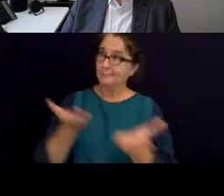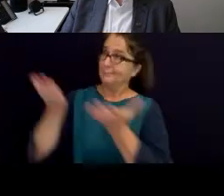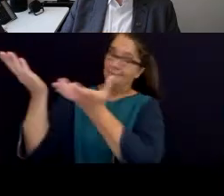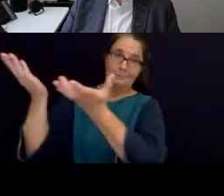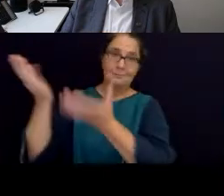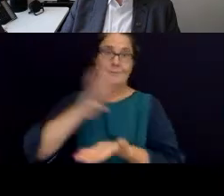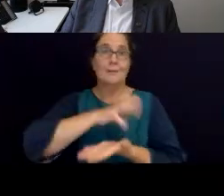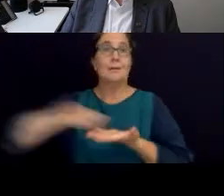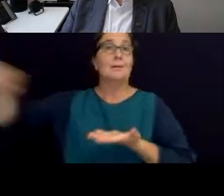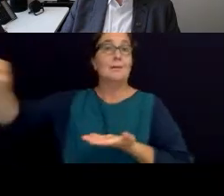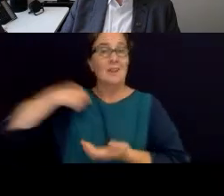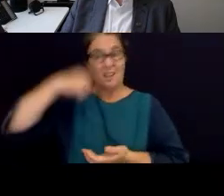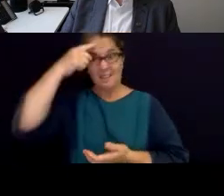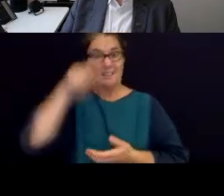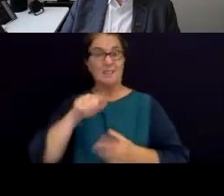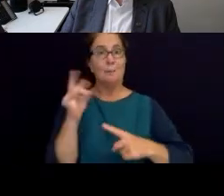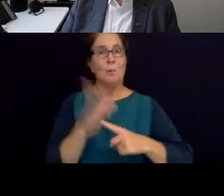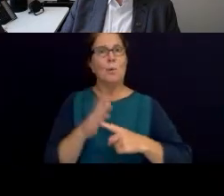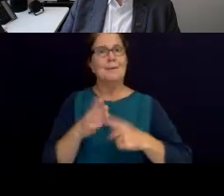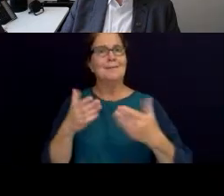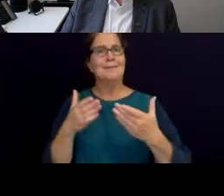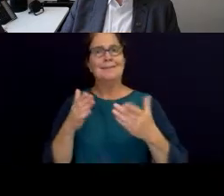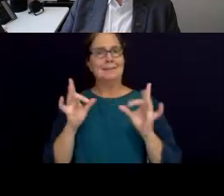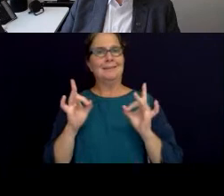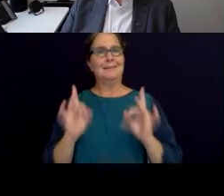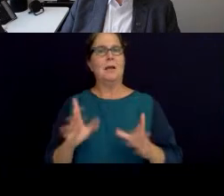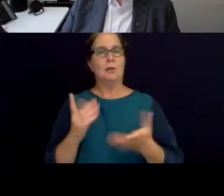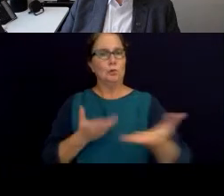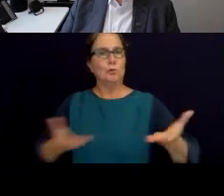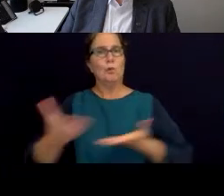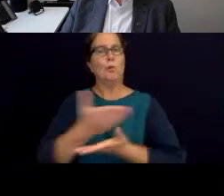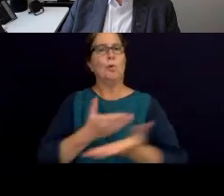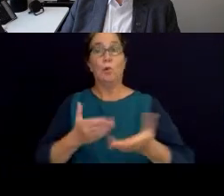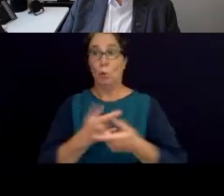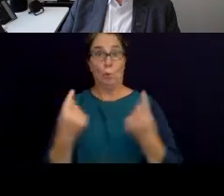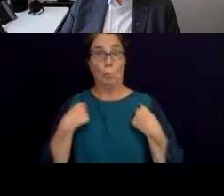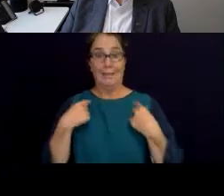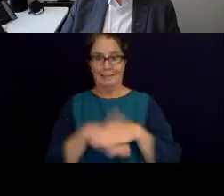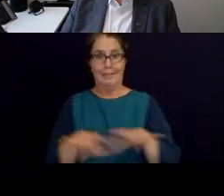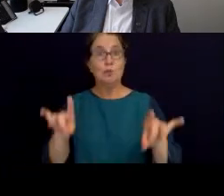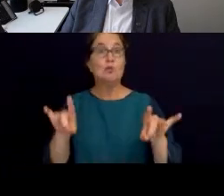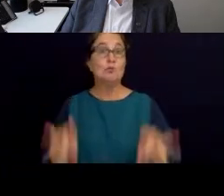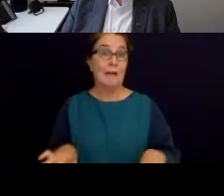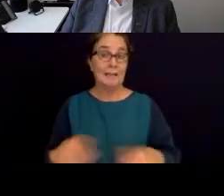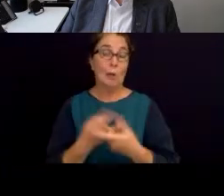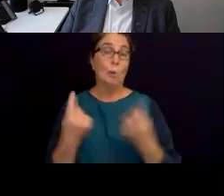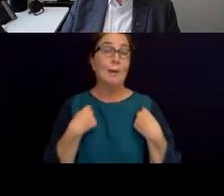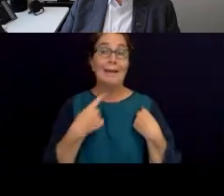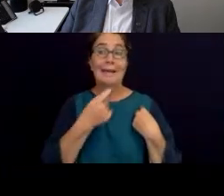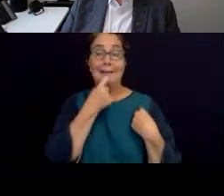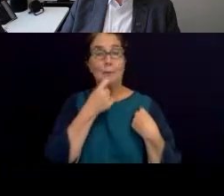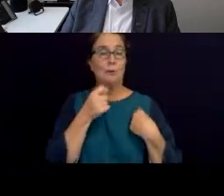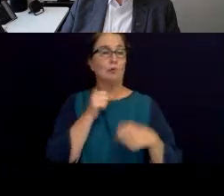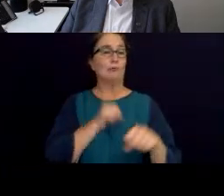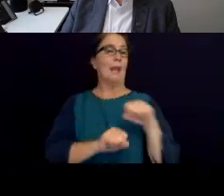really important opening for this conversation because certainly in Australia, we are only reluctantly and only very recently